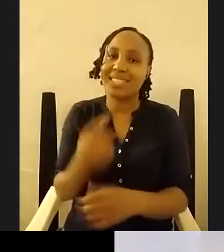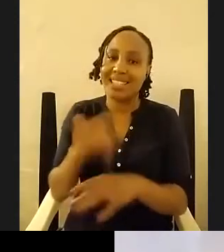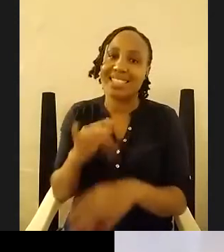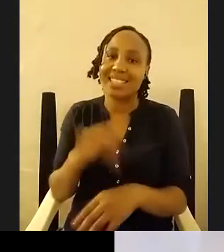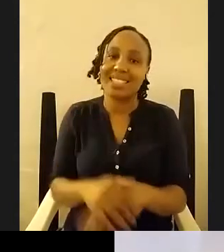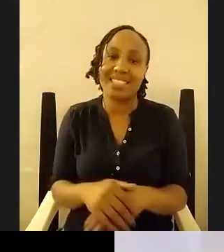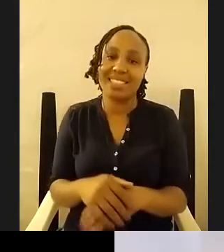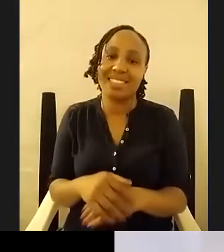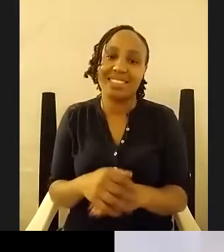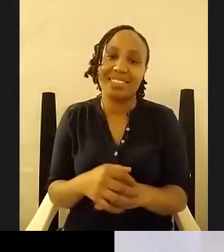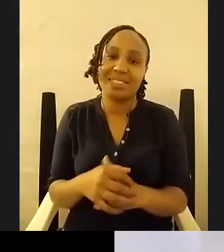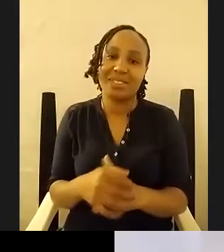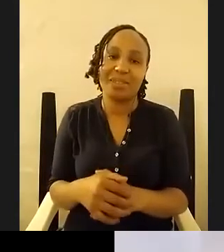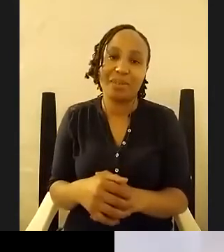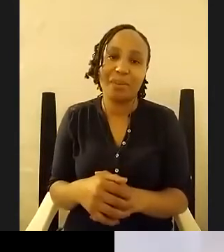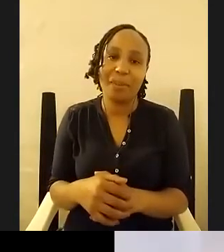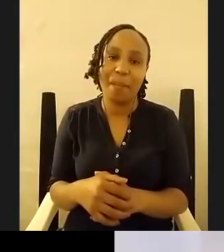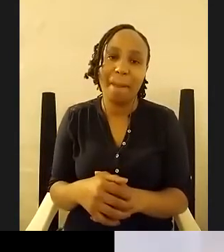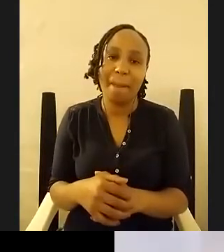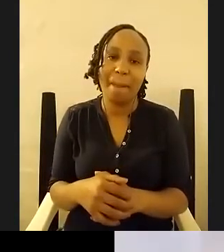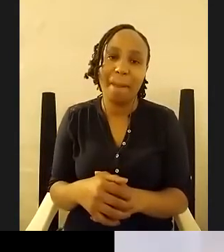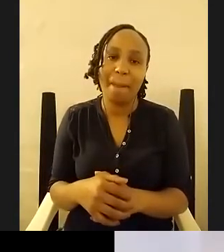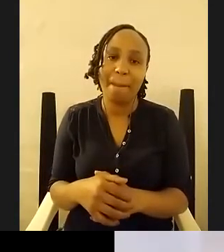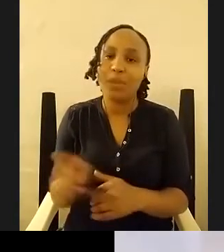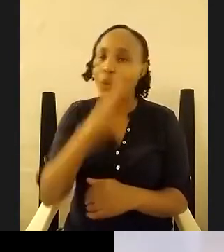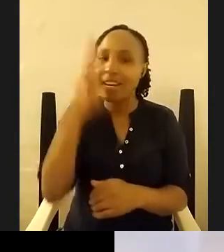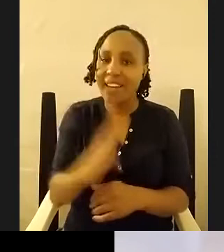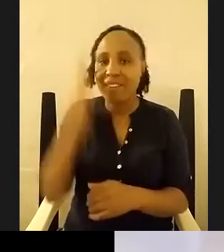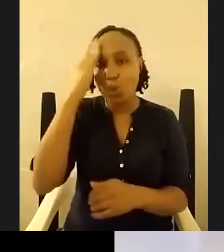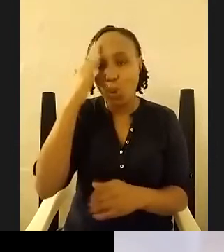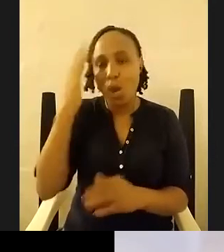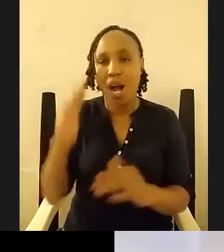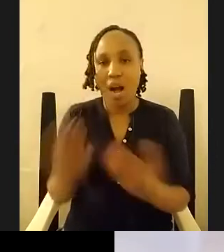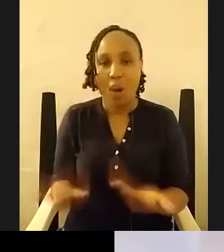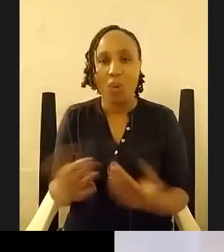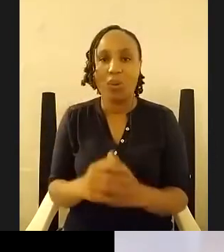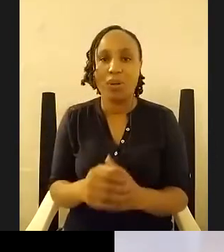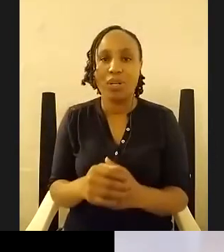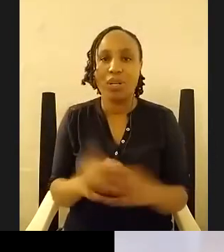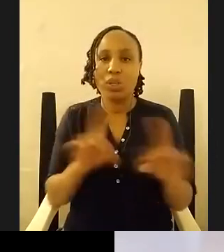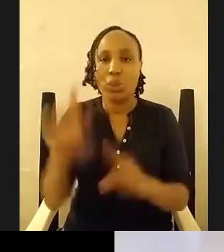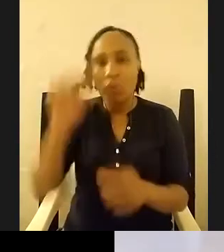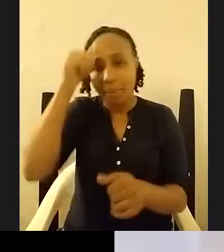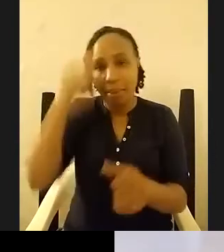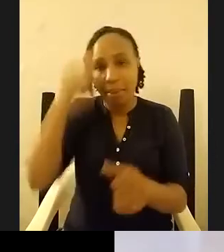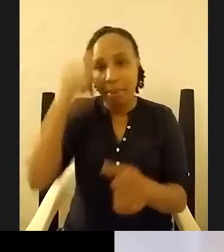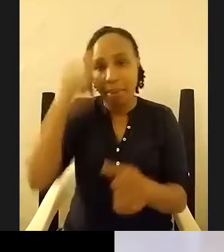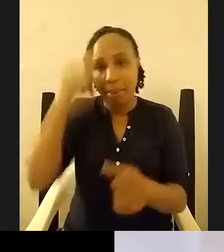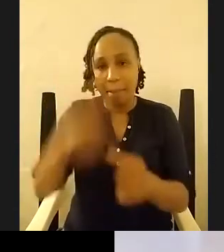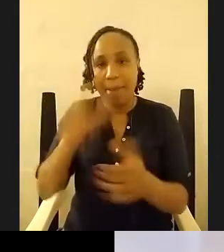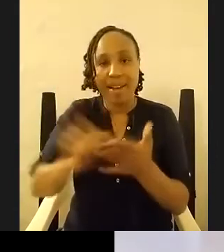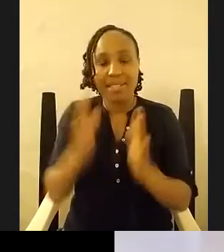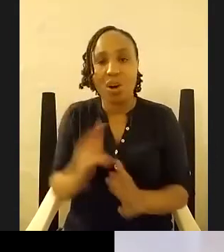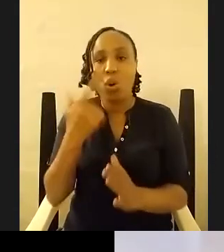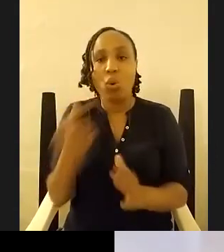you will never know how you will never know how do you remember the writer who um showed up at a reviewer's